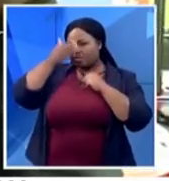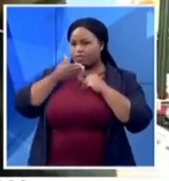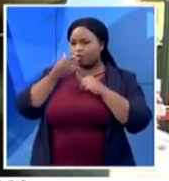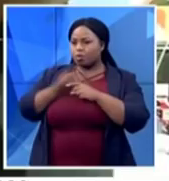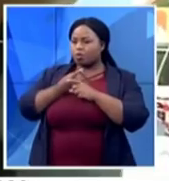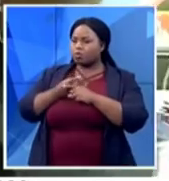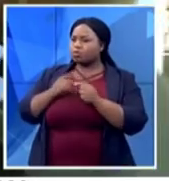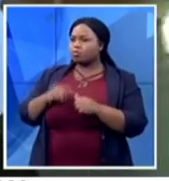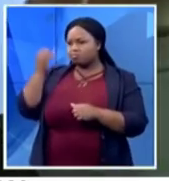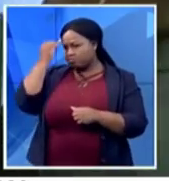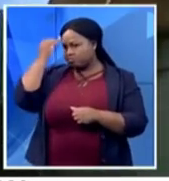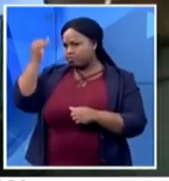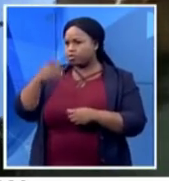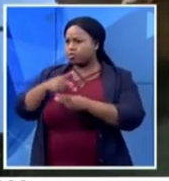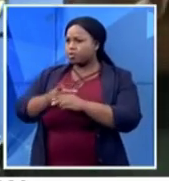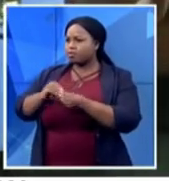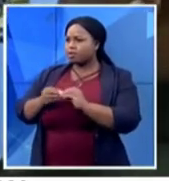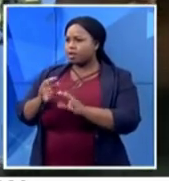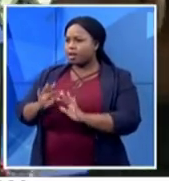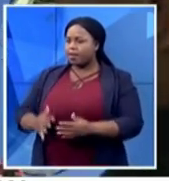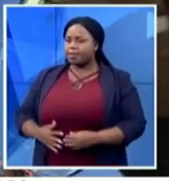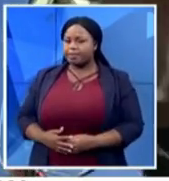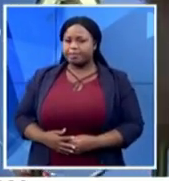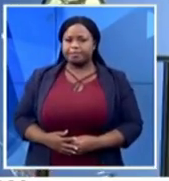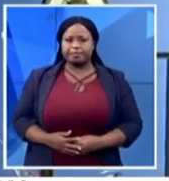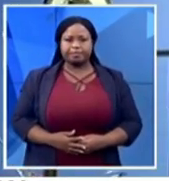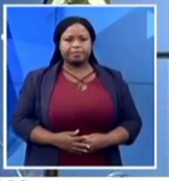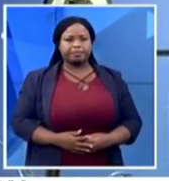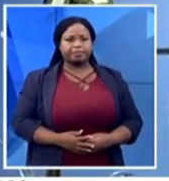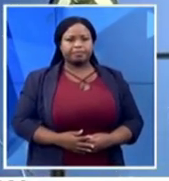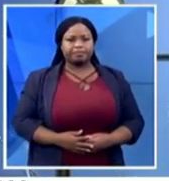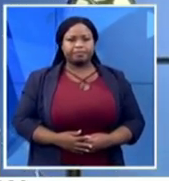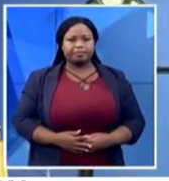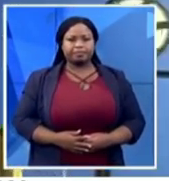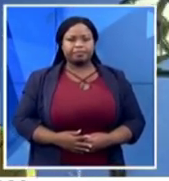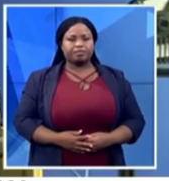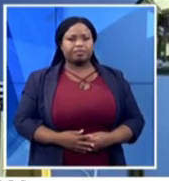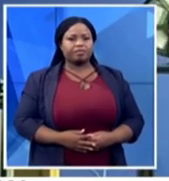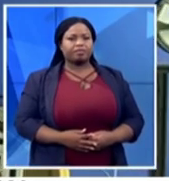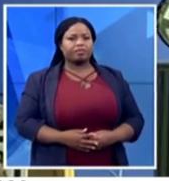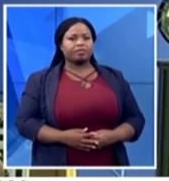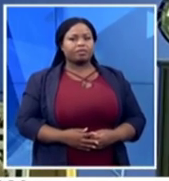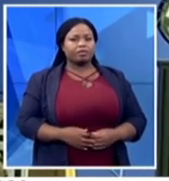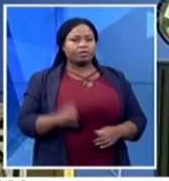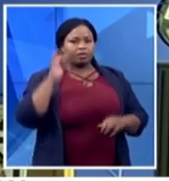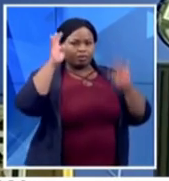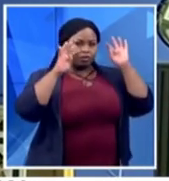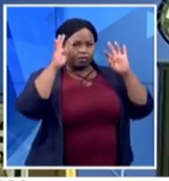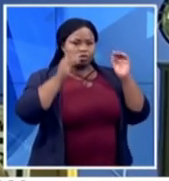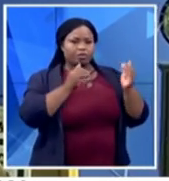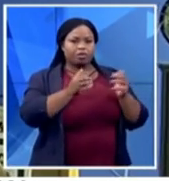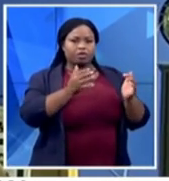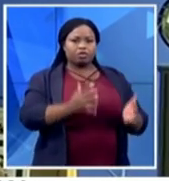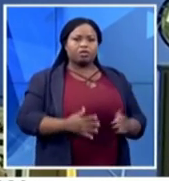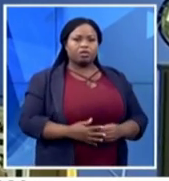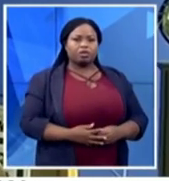Thank you. I'm Isak Van Avald. I'm the Digital Scholarship and Innovation Manager at the Department of Library Services here at the university and